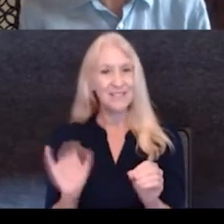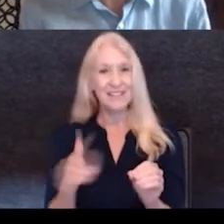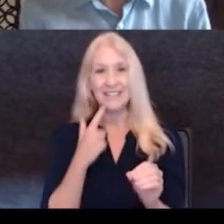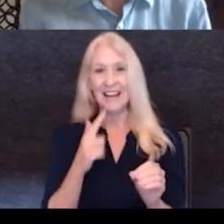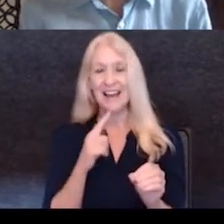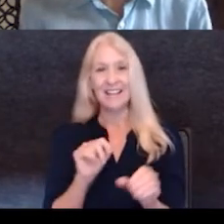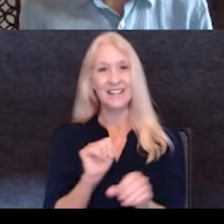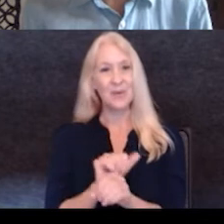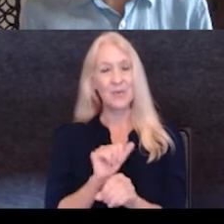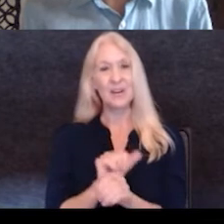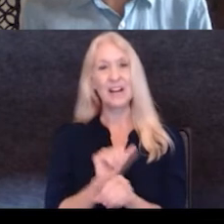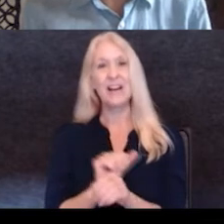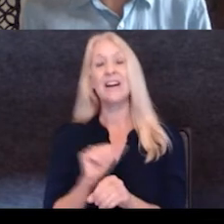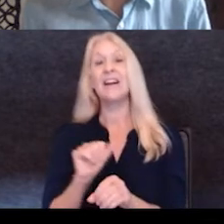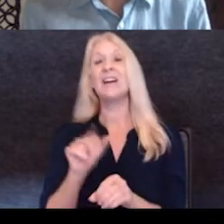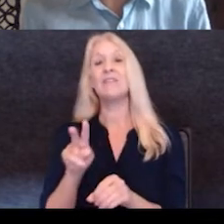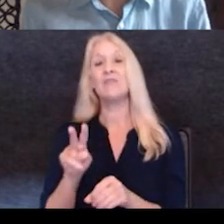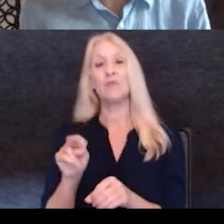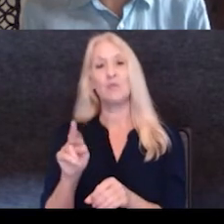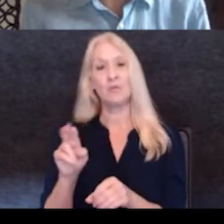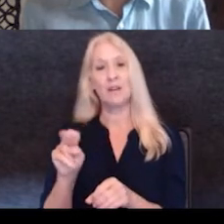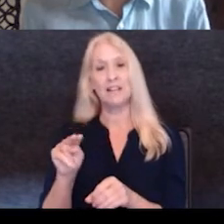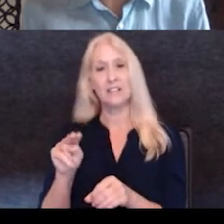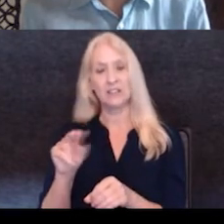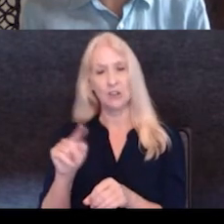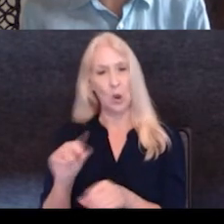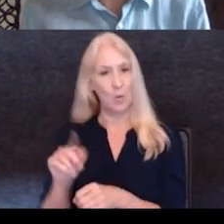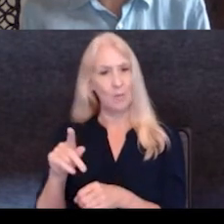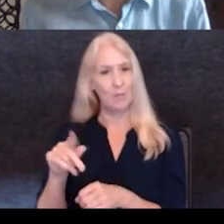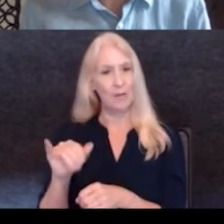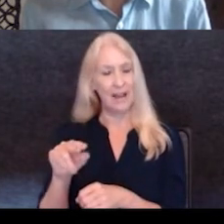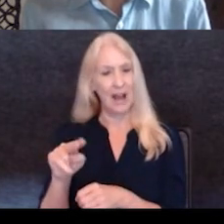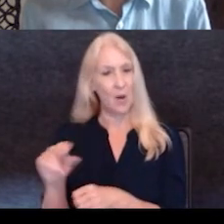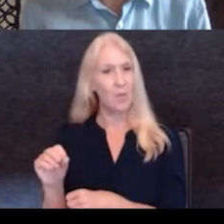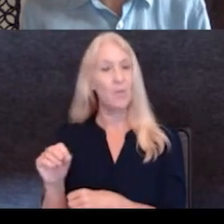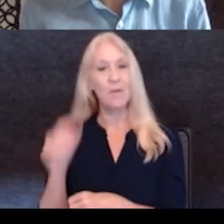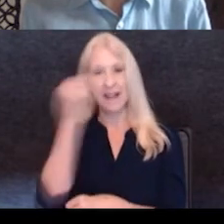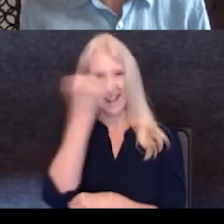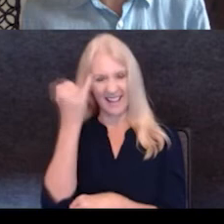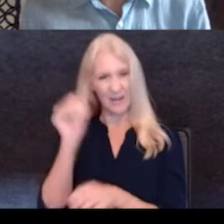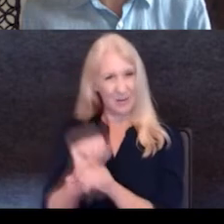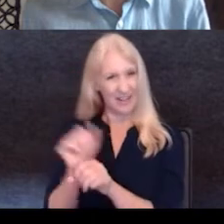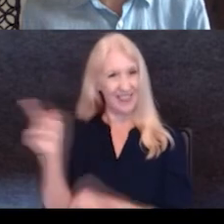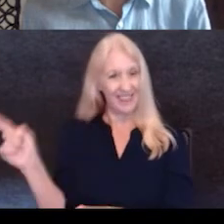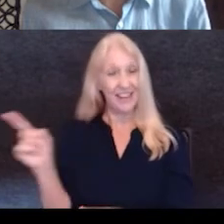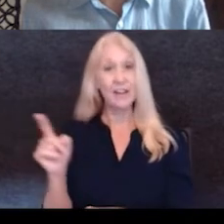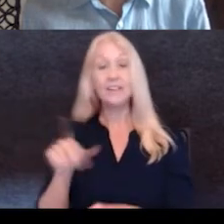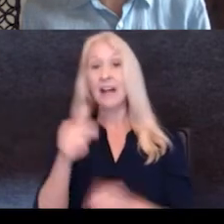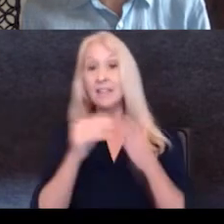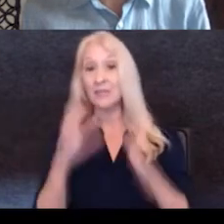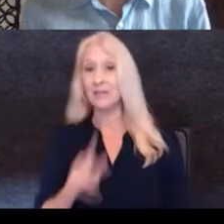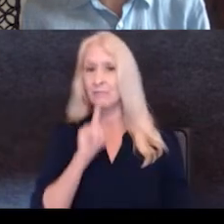Working for Renzo Piano. There will be, there could be students out there that end up, because, you know, globally and have the fortune